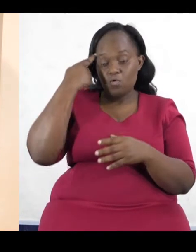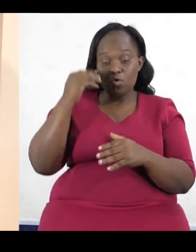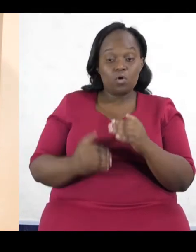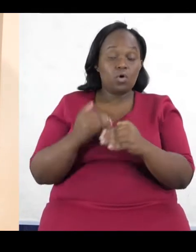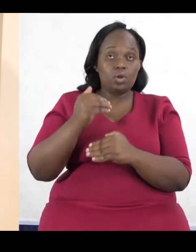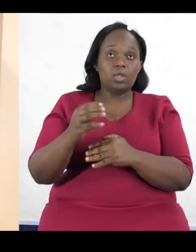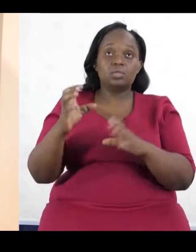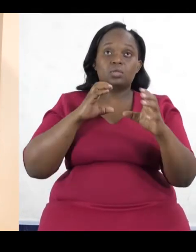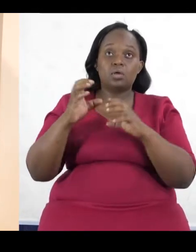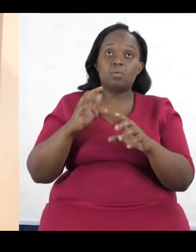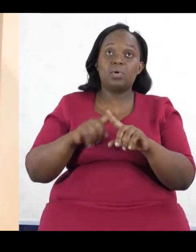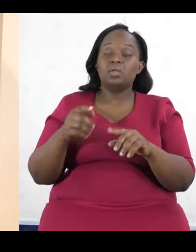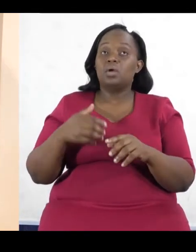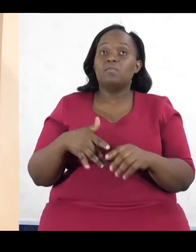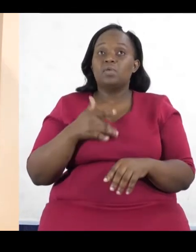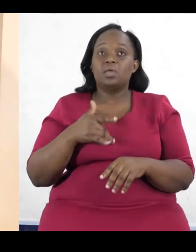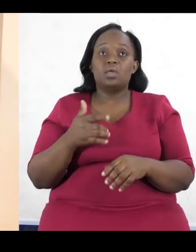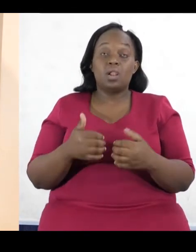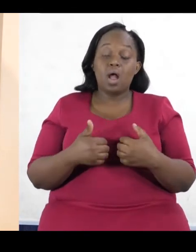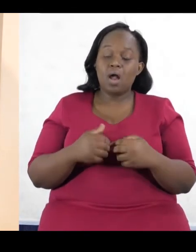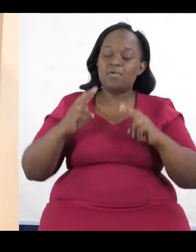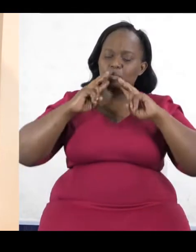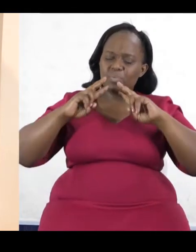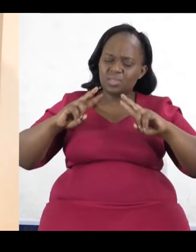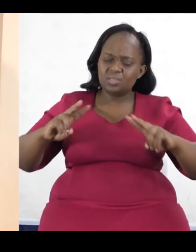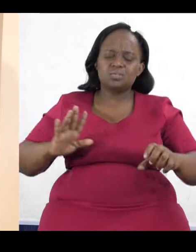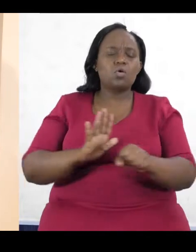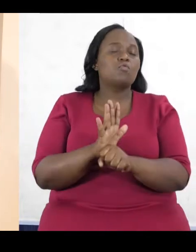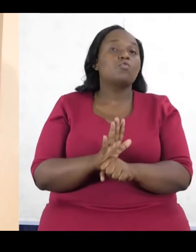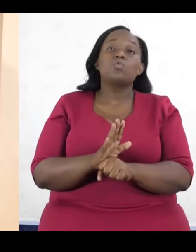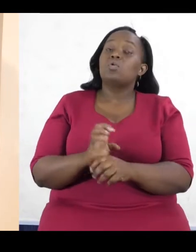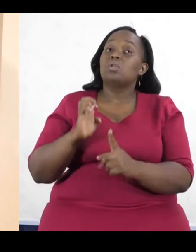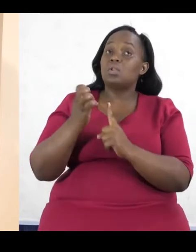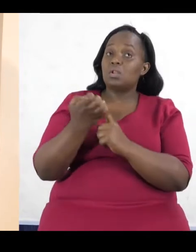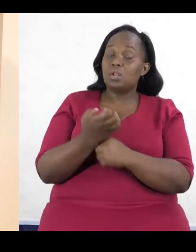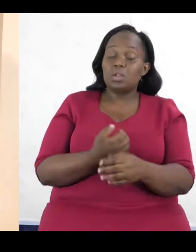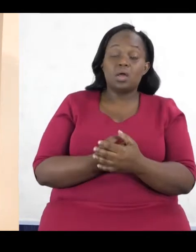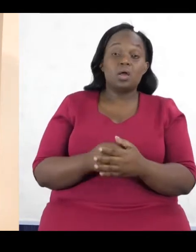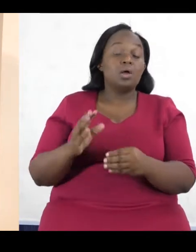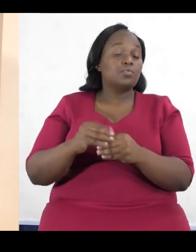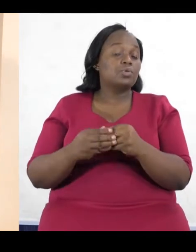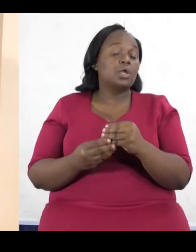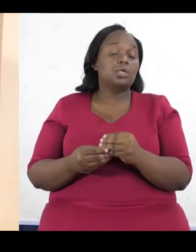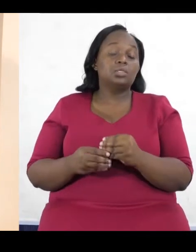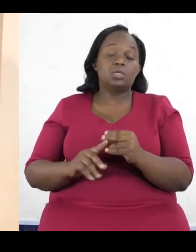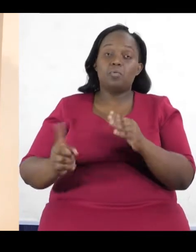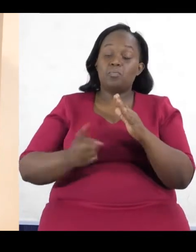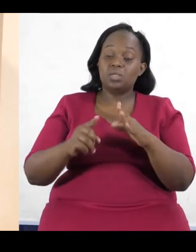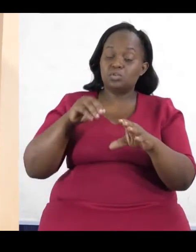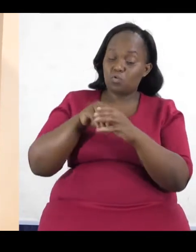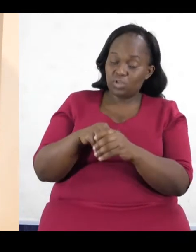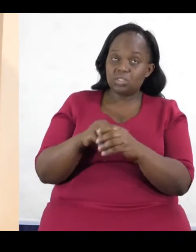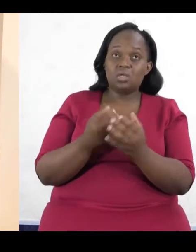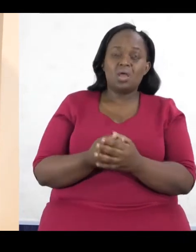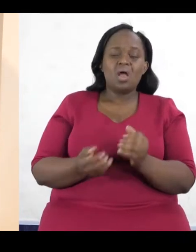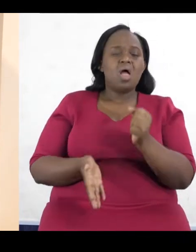environment cultivated by the Ministry of Interior that helps the youths to be safe as they participate in